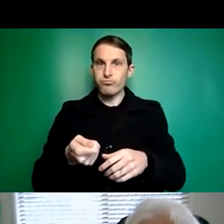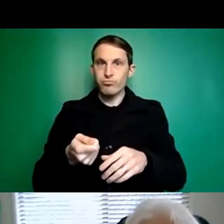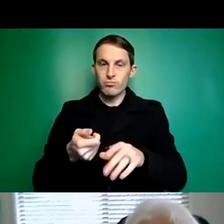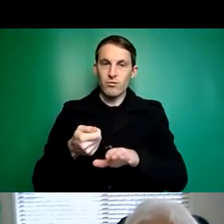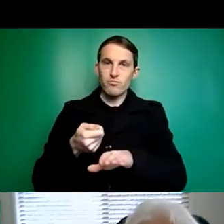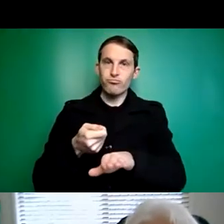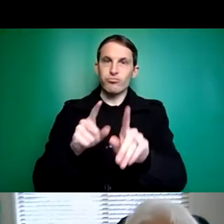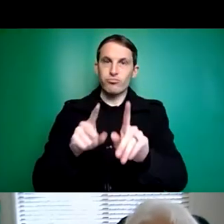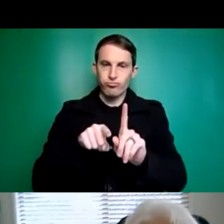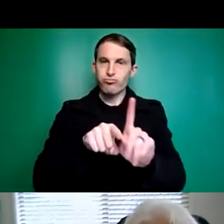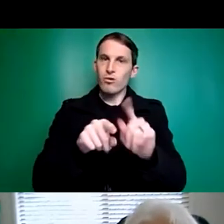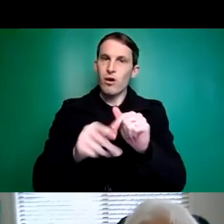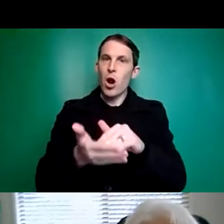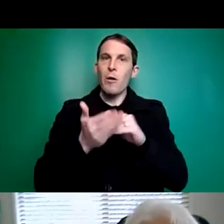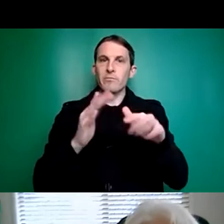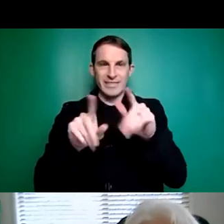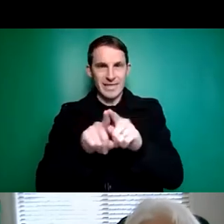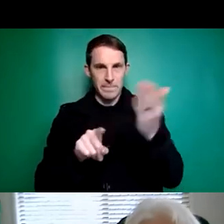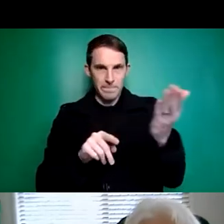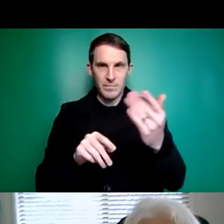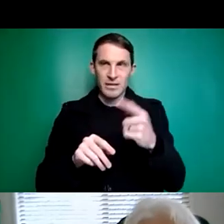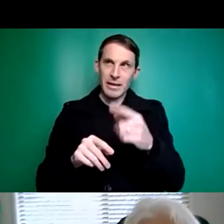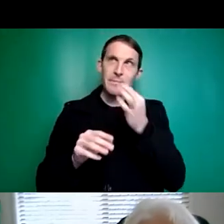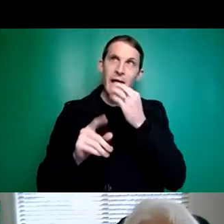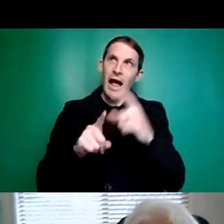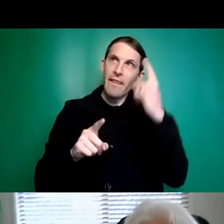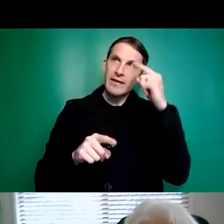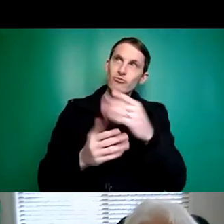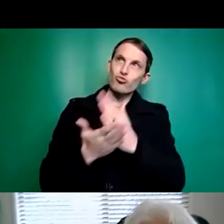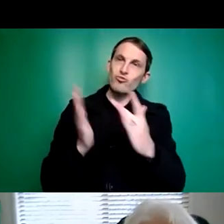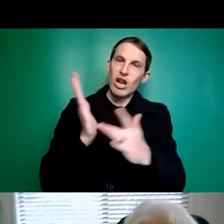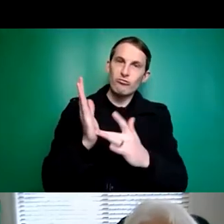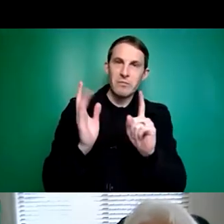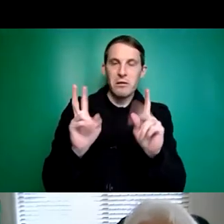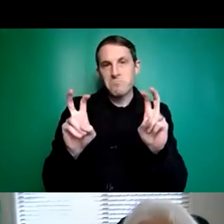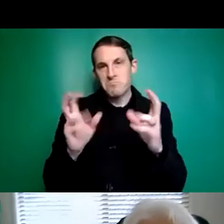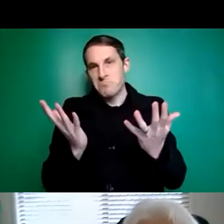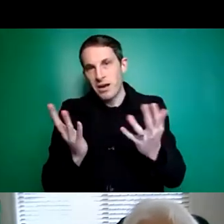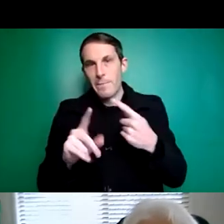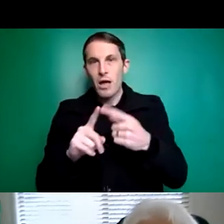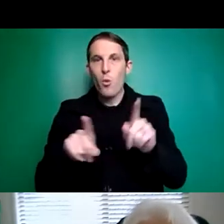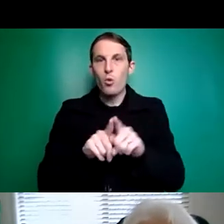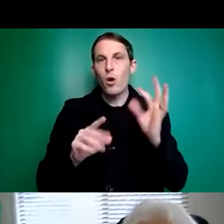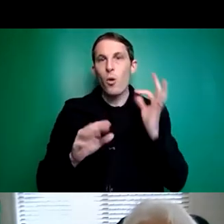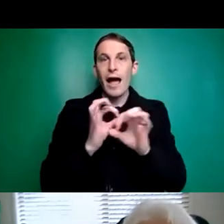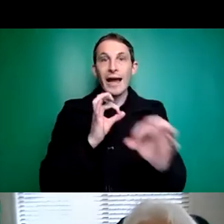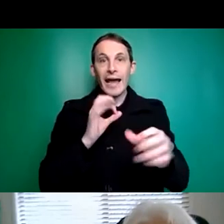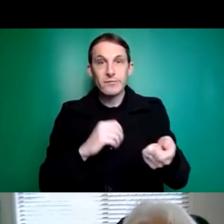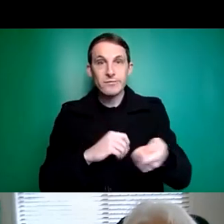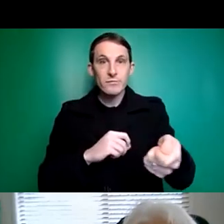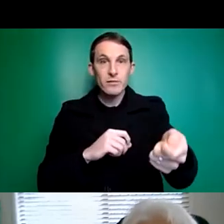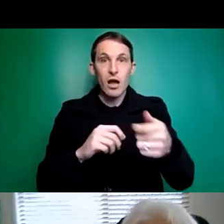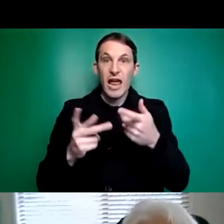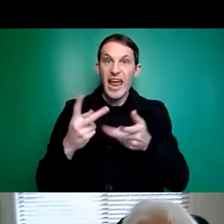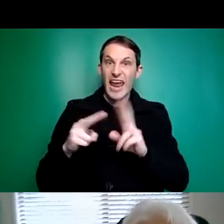but there you go. And I also have a long white cane. And if they were taken away, my